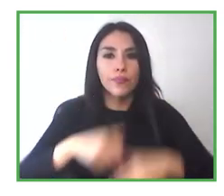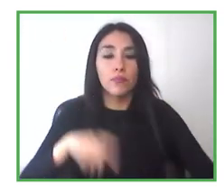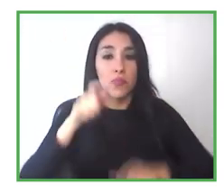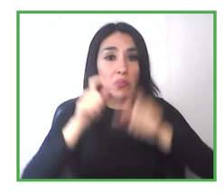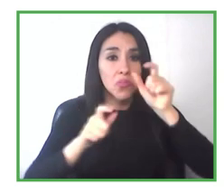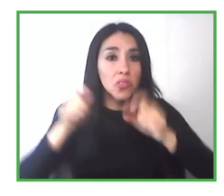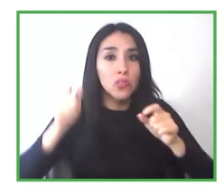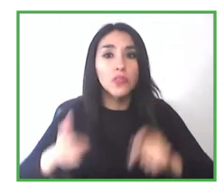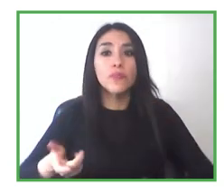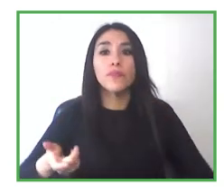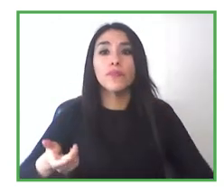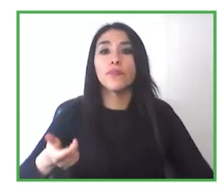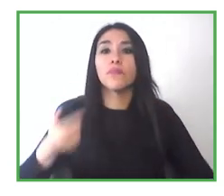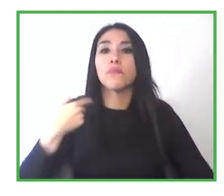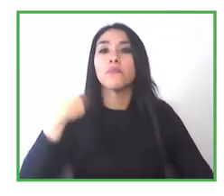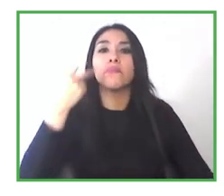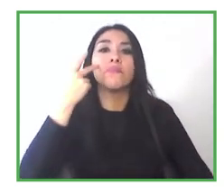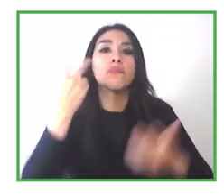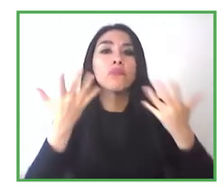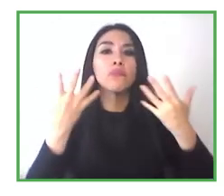managers or working managers.